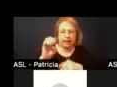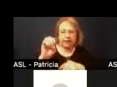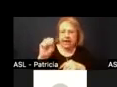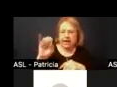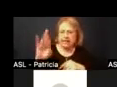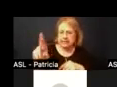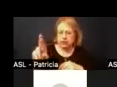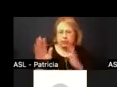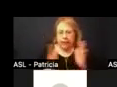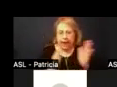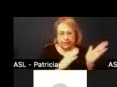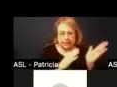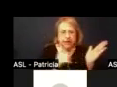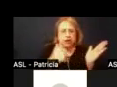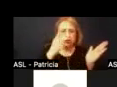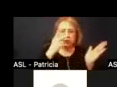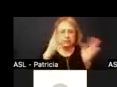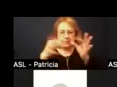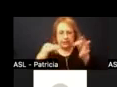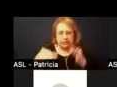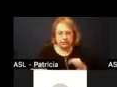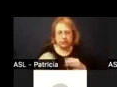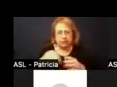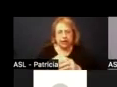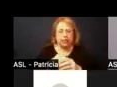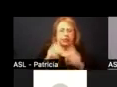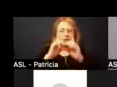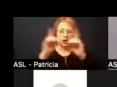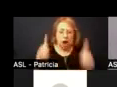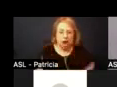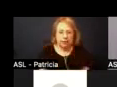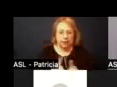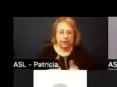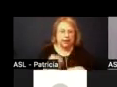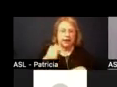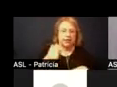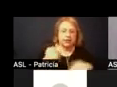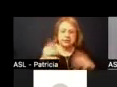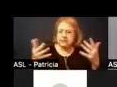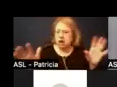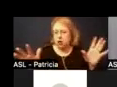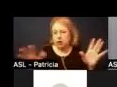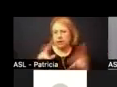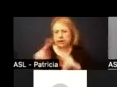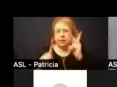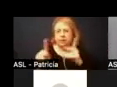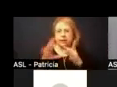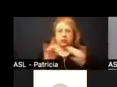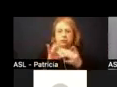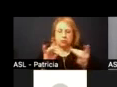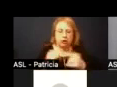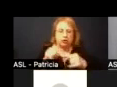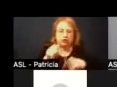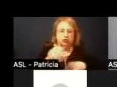the prompt there and you'll see the description in the document of the ways in which this is already publicly reported to you as a board and to the